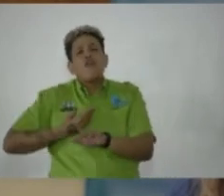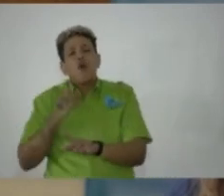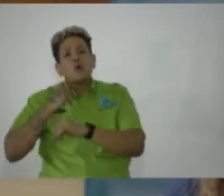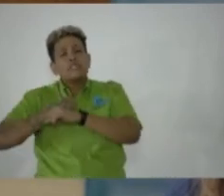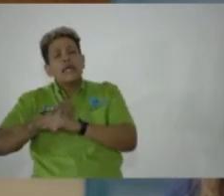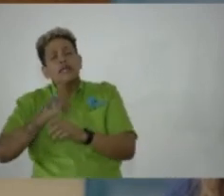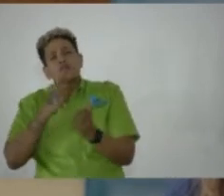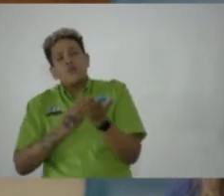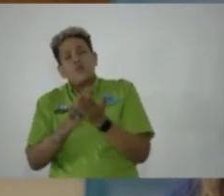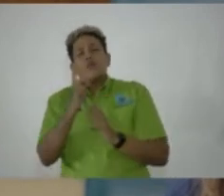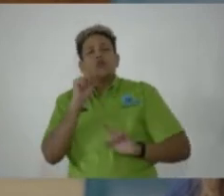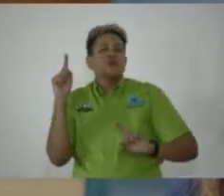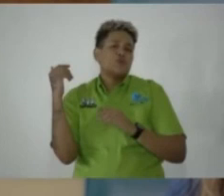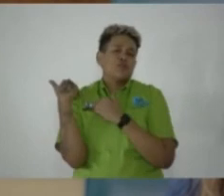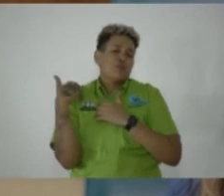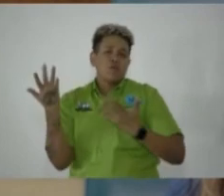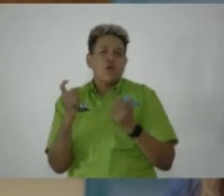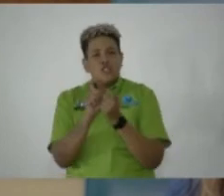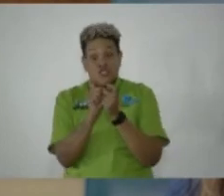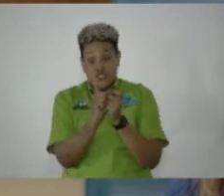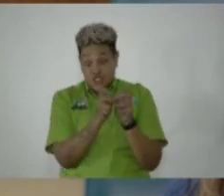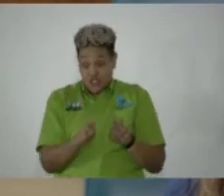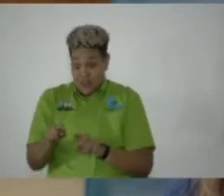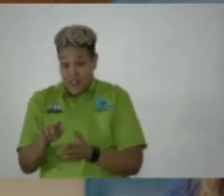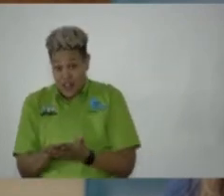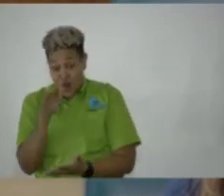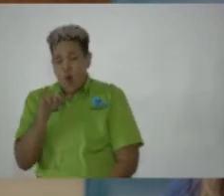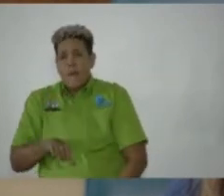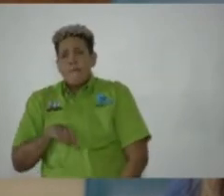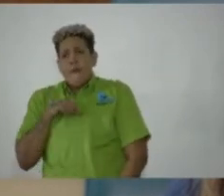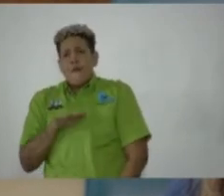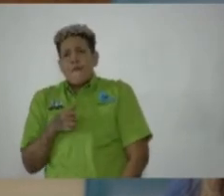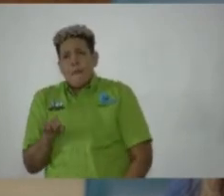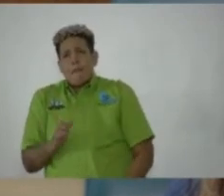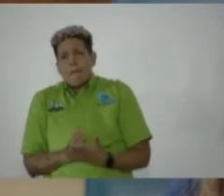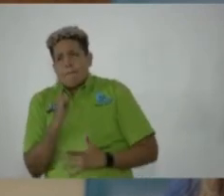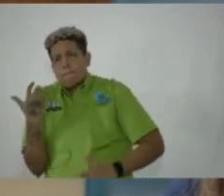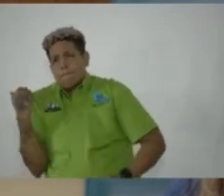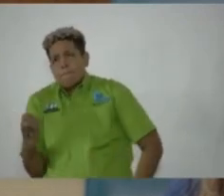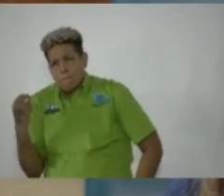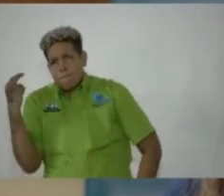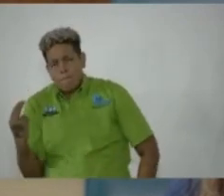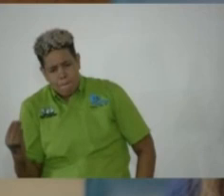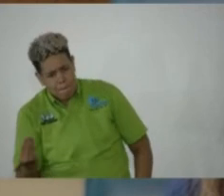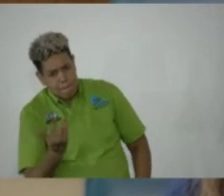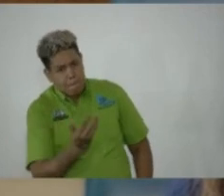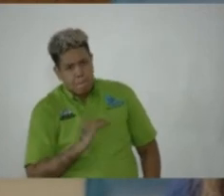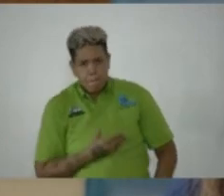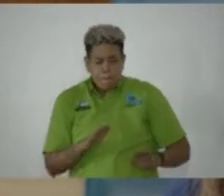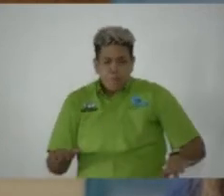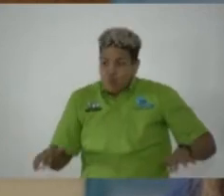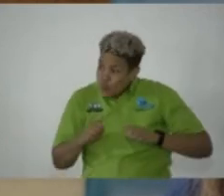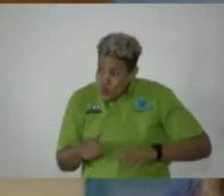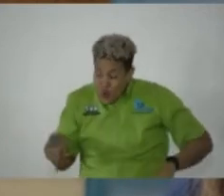responsibility to transfer this glorious, proud, resilient and strong heritage to our children. Without